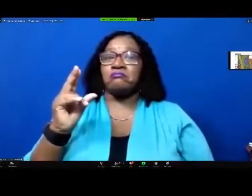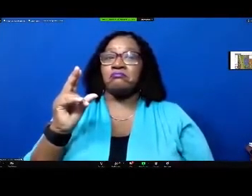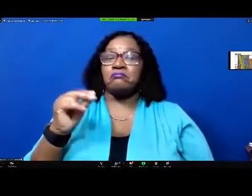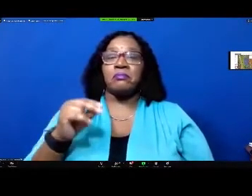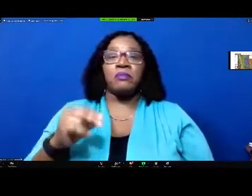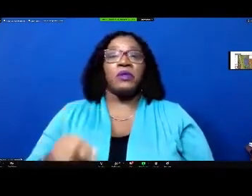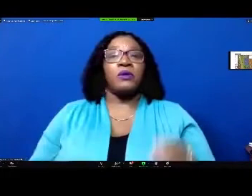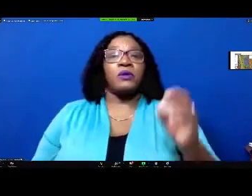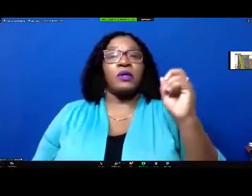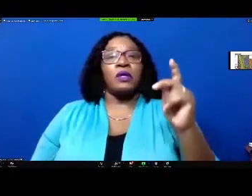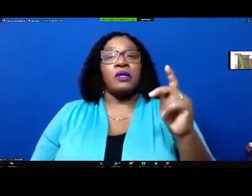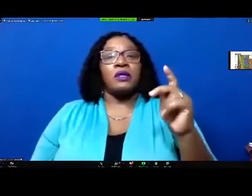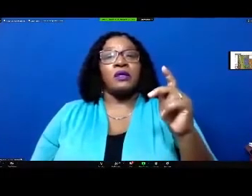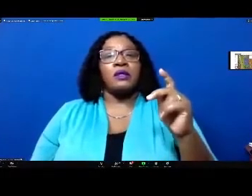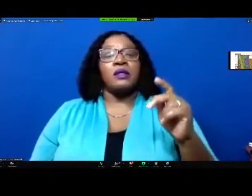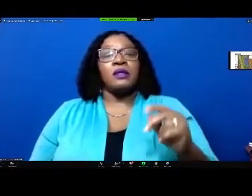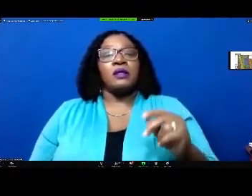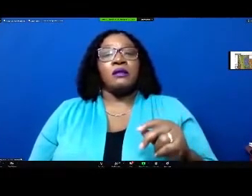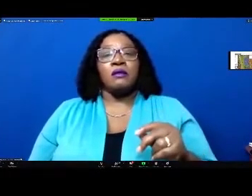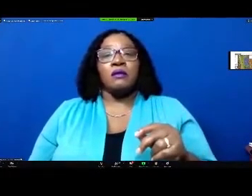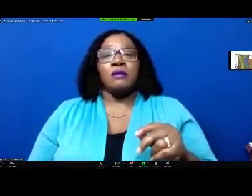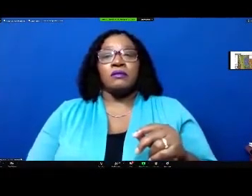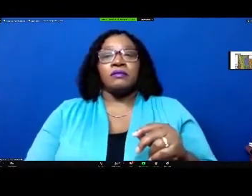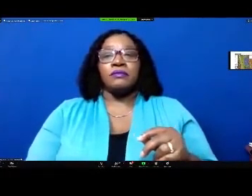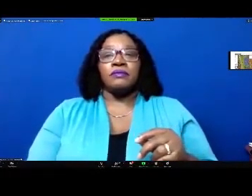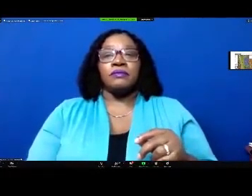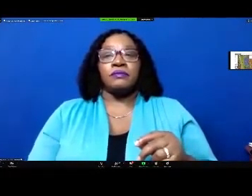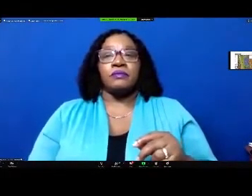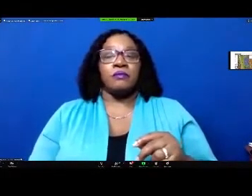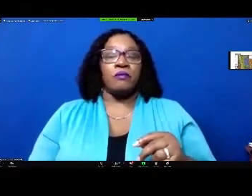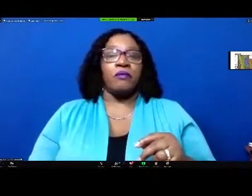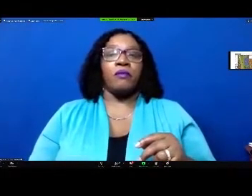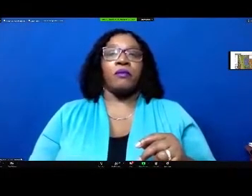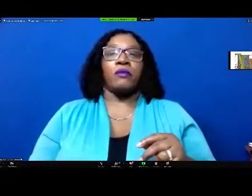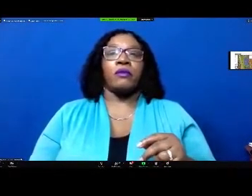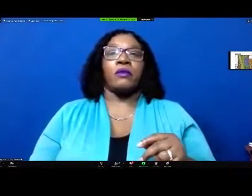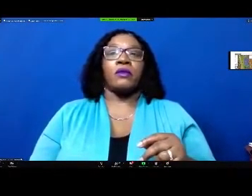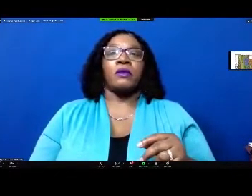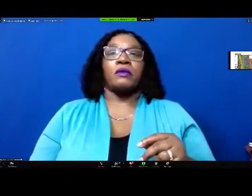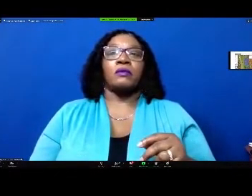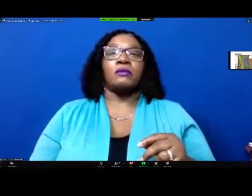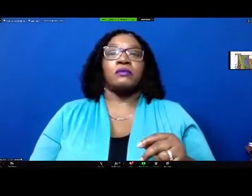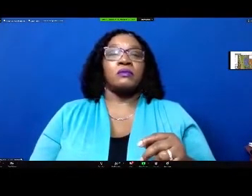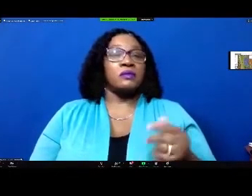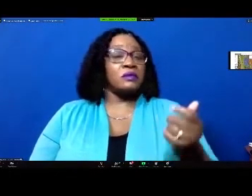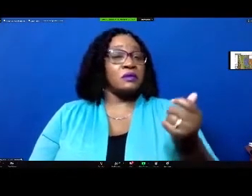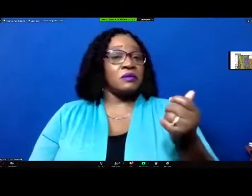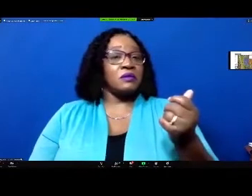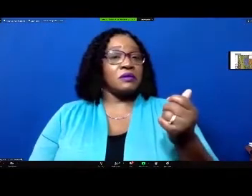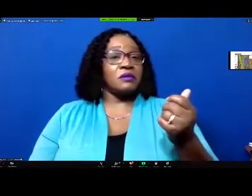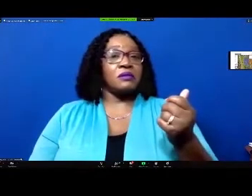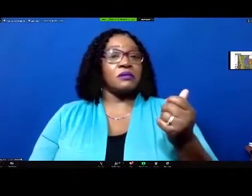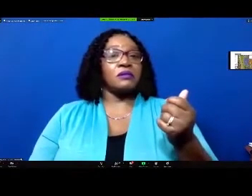right all right the um uh is a um